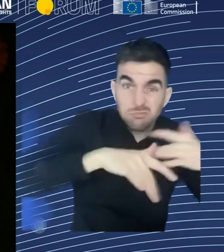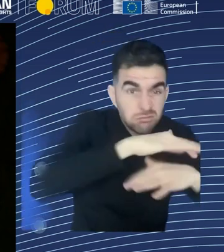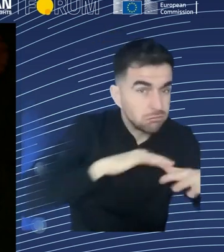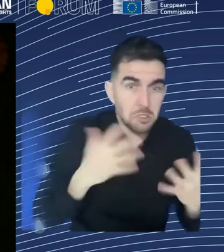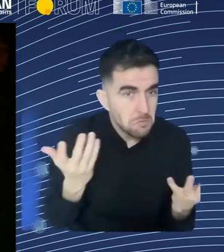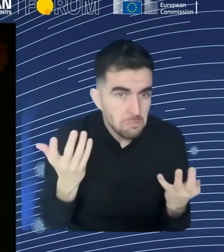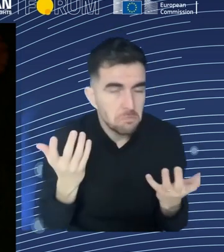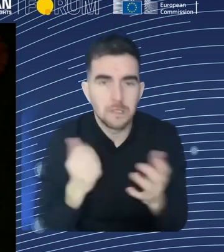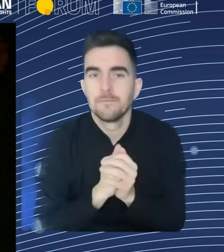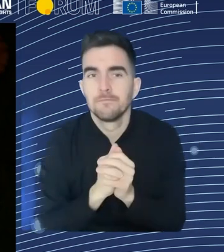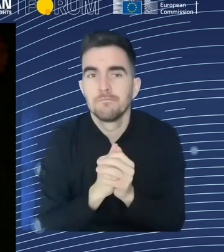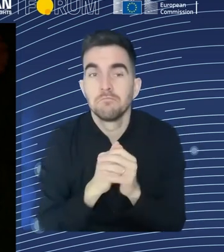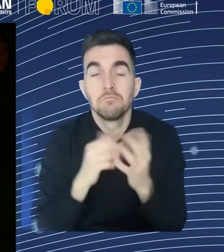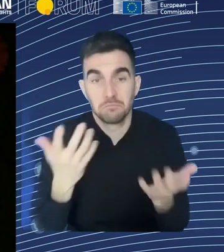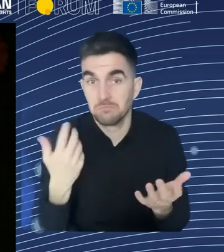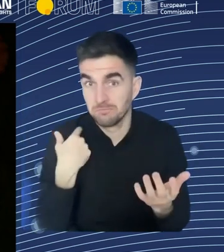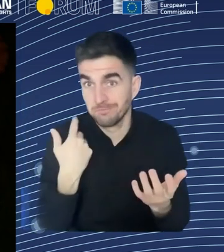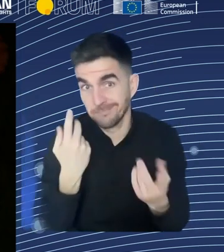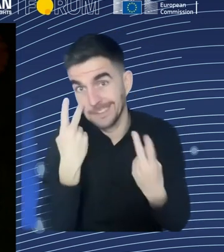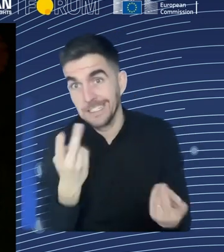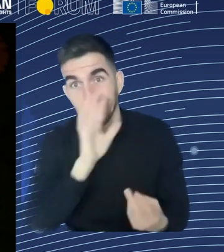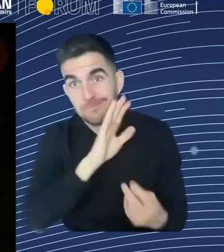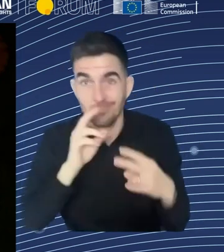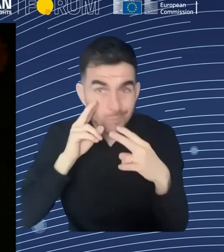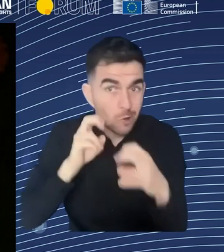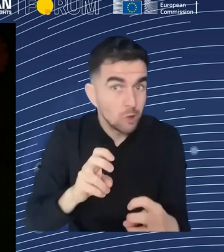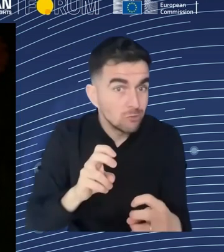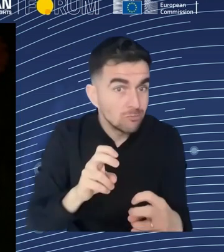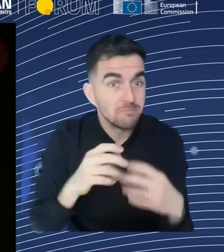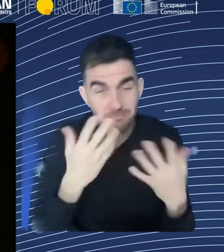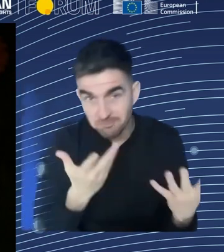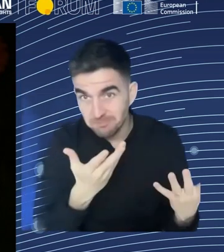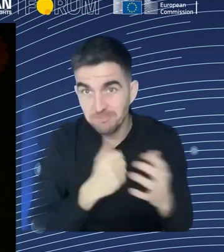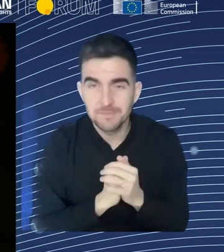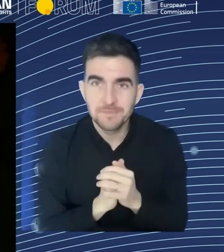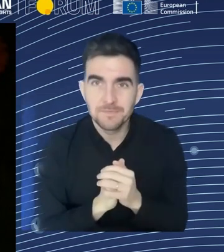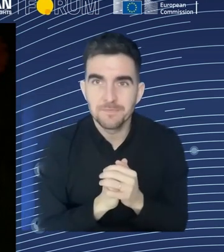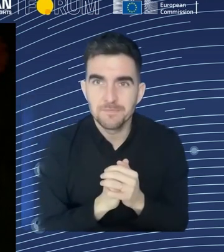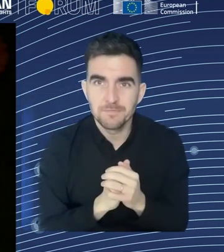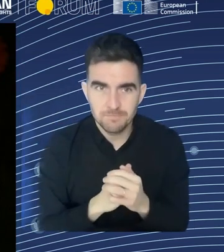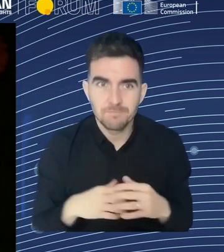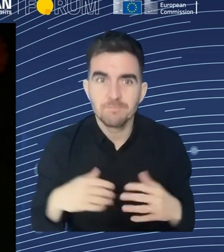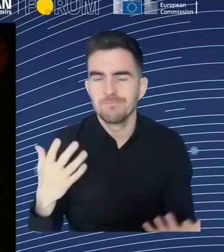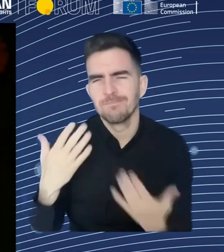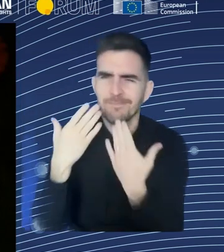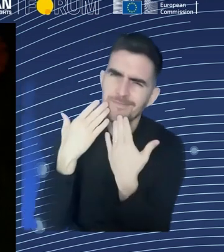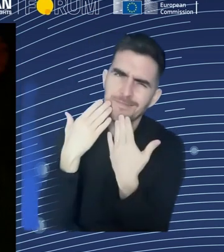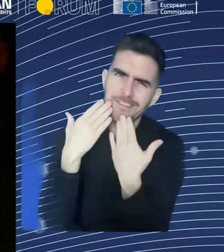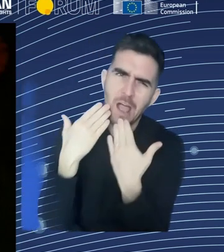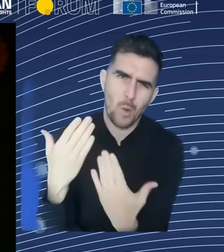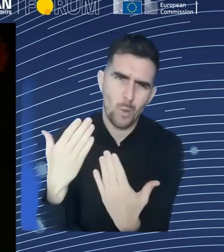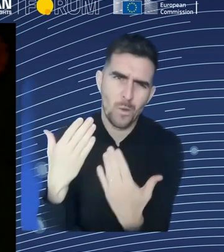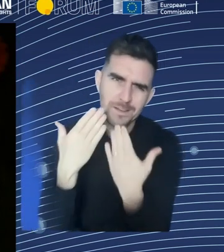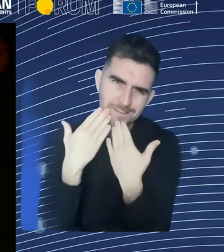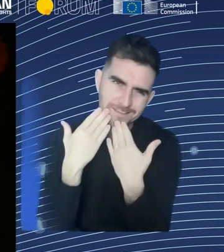places, because as we heard different time already, the system are not neutral in, even in their origin,